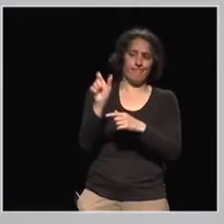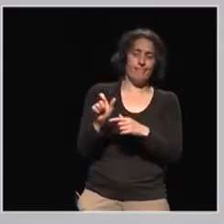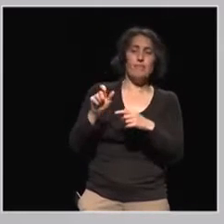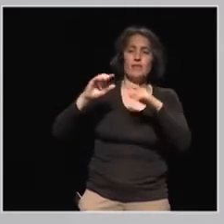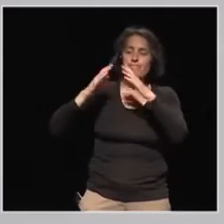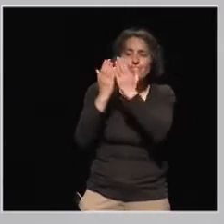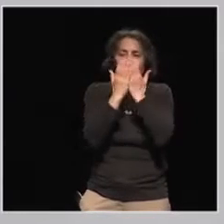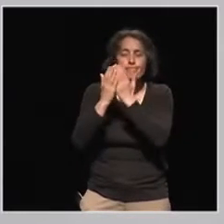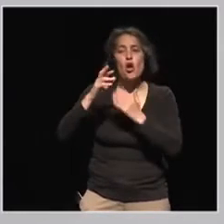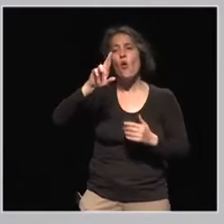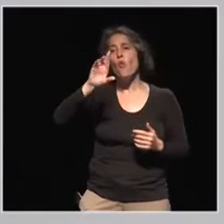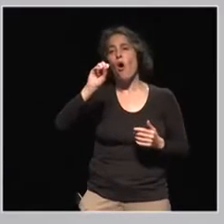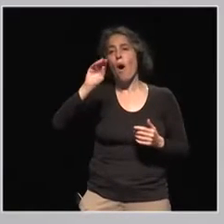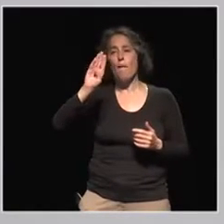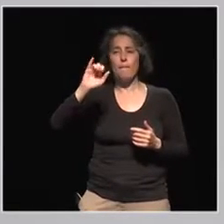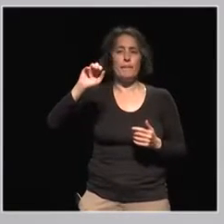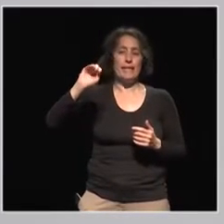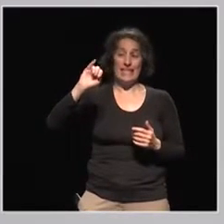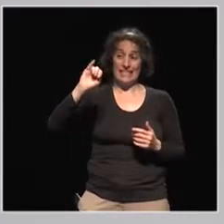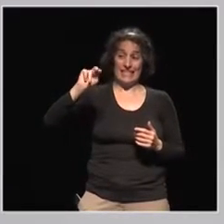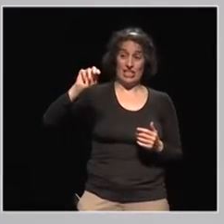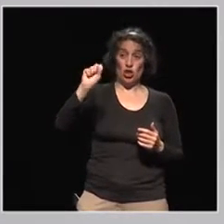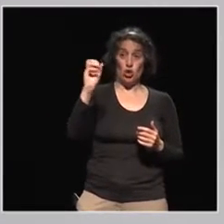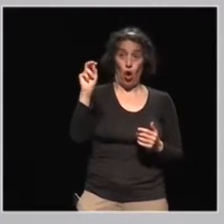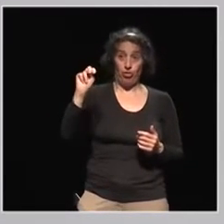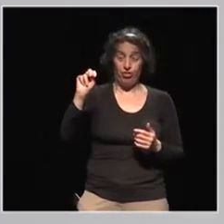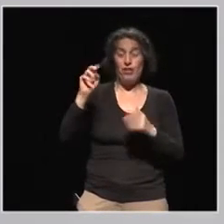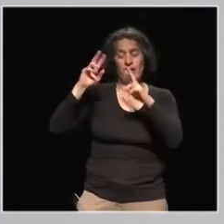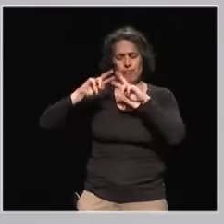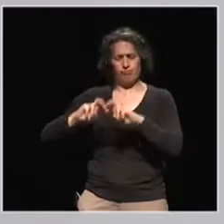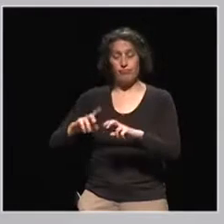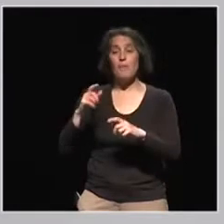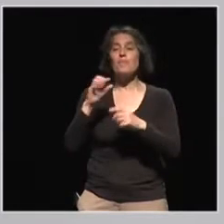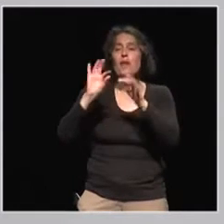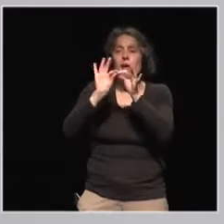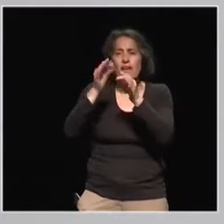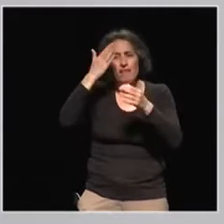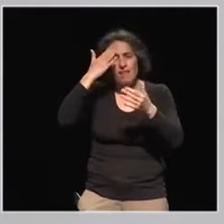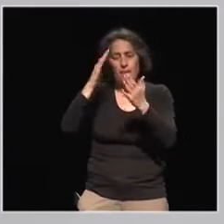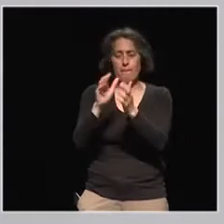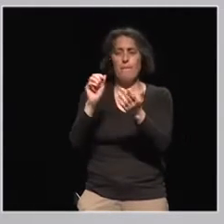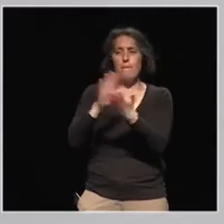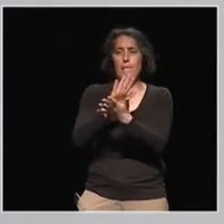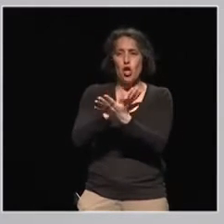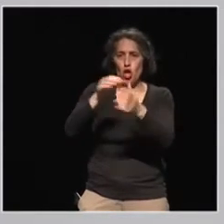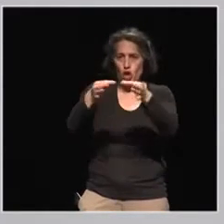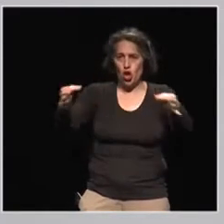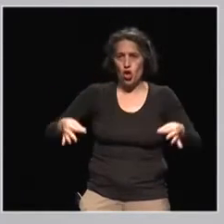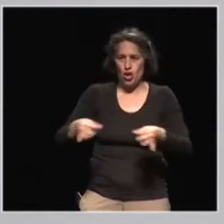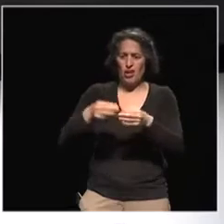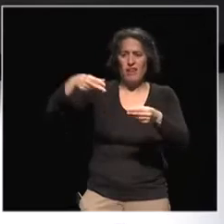can you do with a paper clip. And five-year-old children came up with up to 100 things they can do with a paper clip.